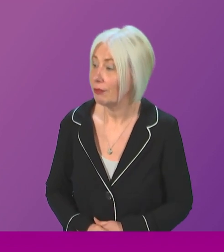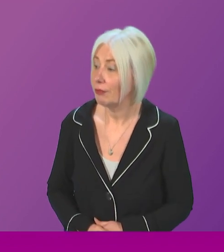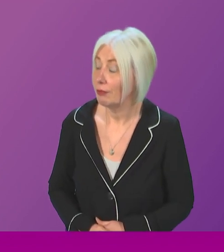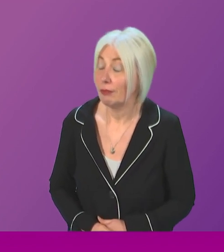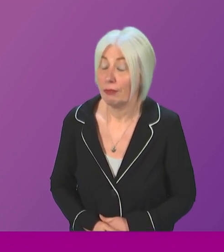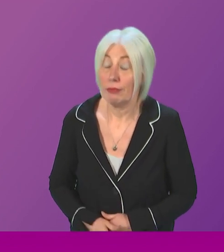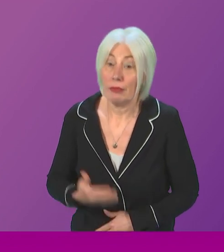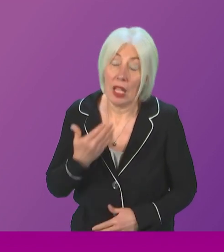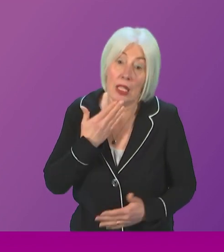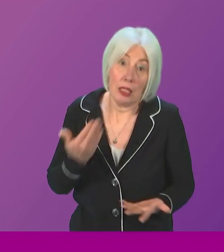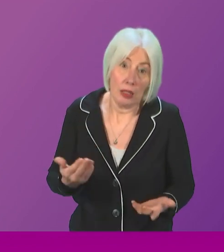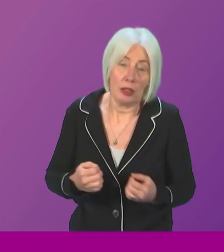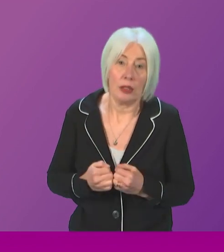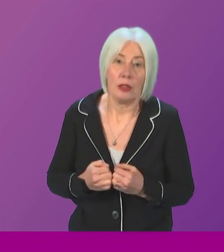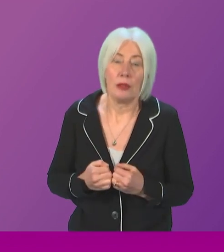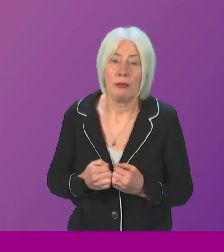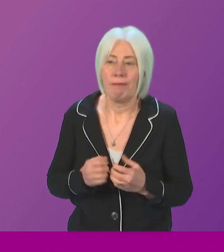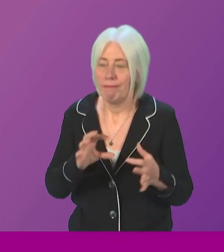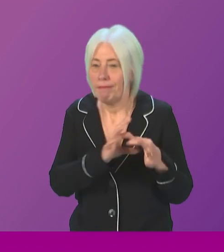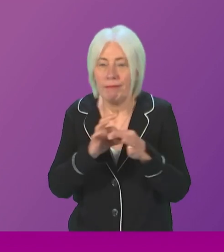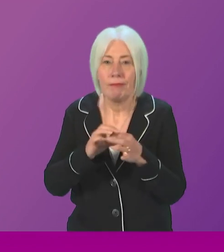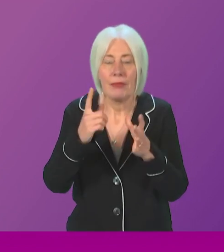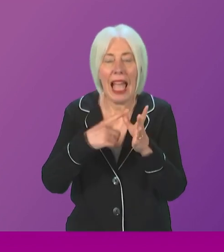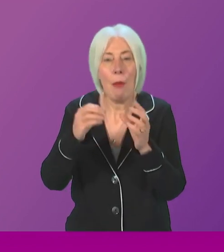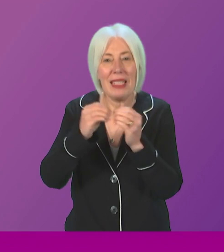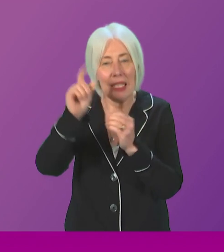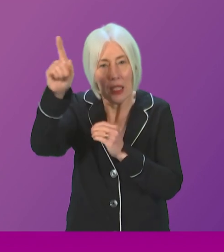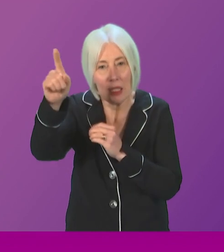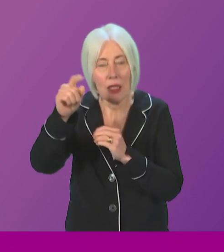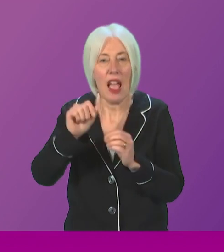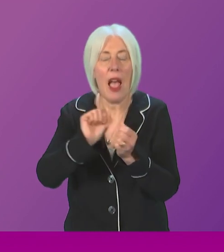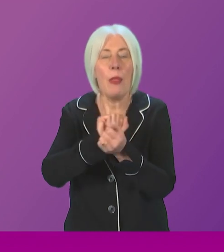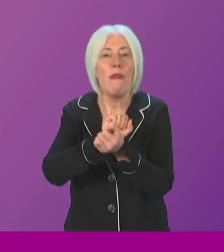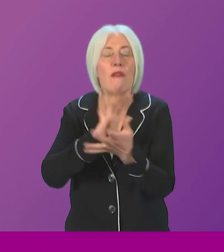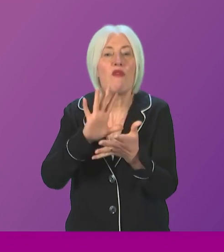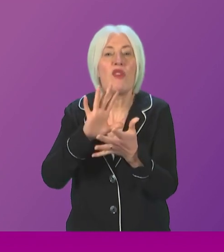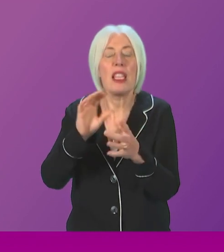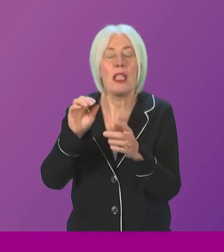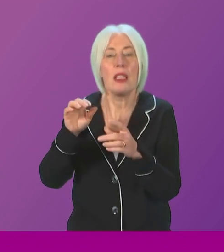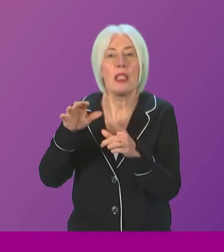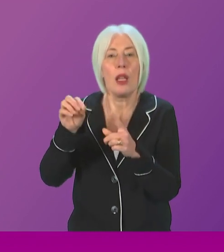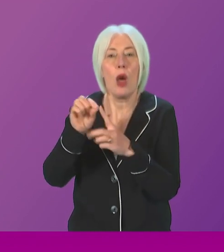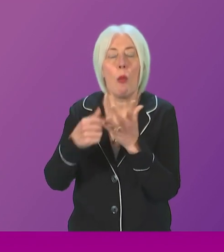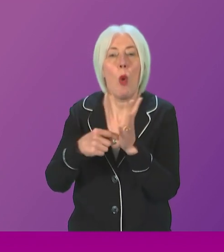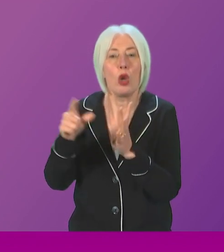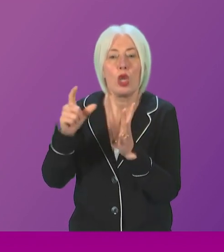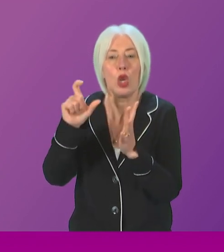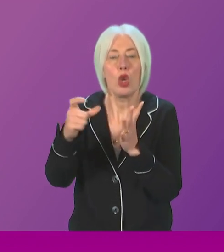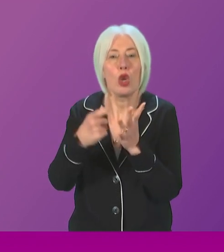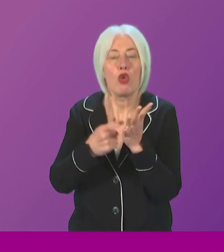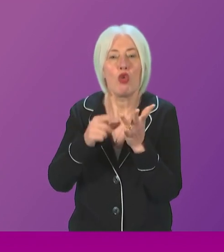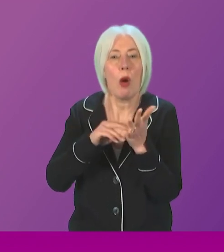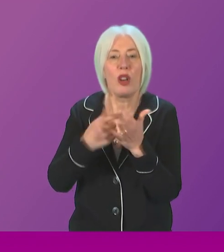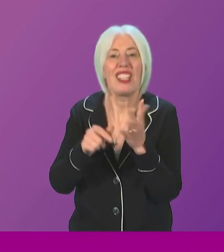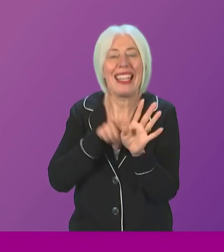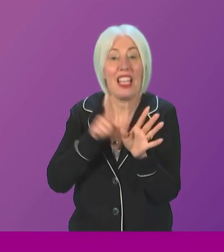Thank you, President Nusser. Connectivity between the Port of Aberdeen and the Freeport in Cromarty will be vital for the north-east economy. So will